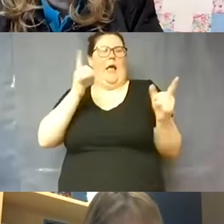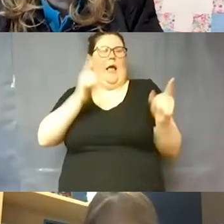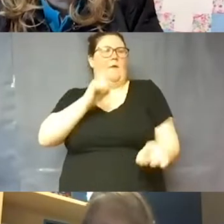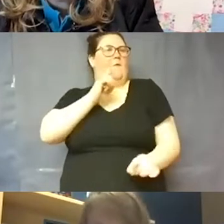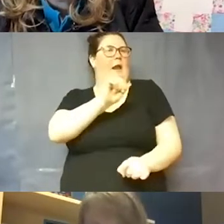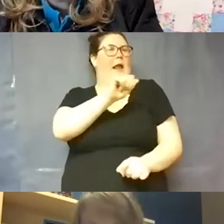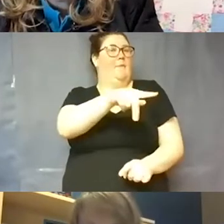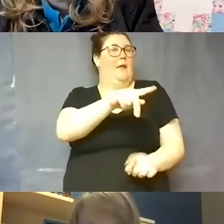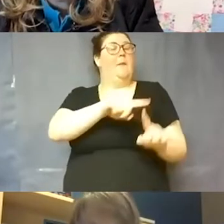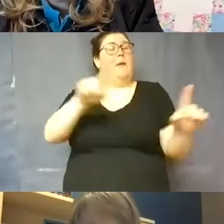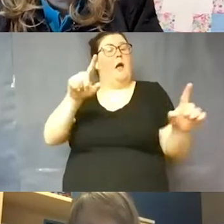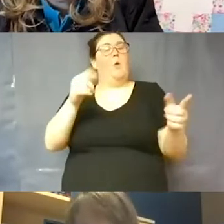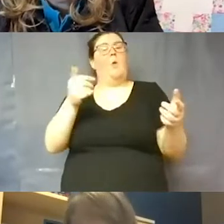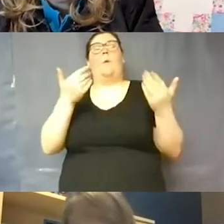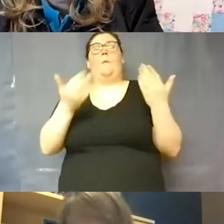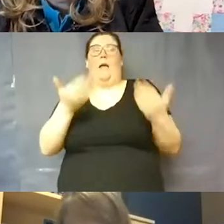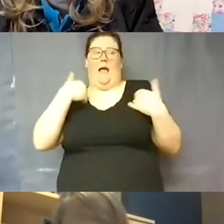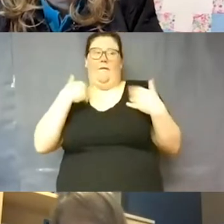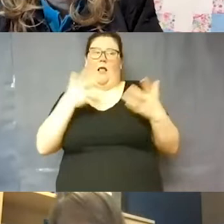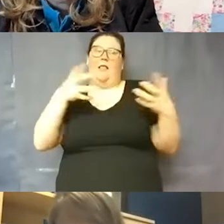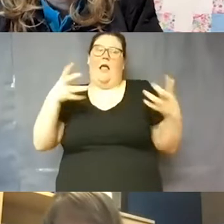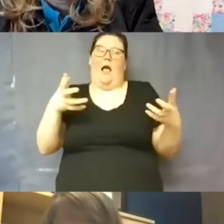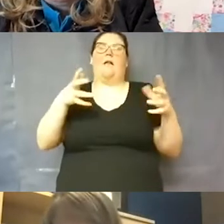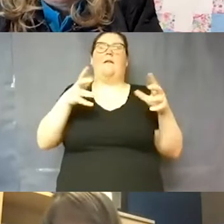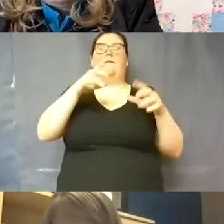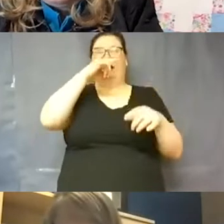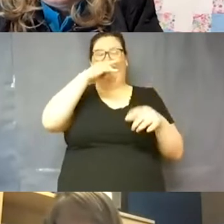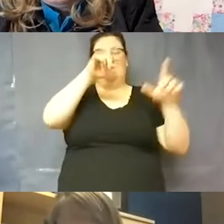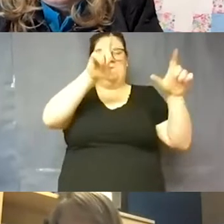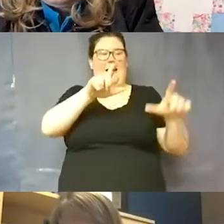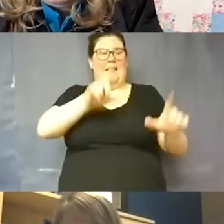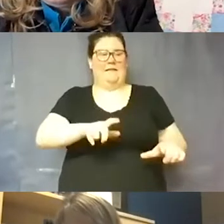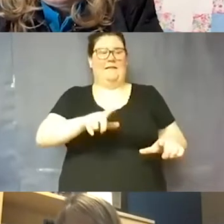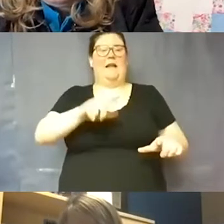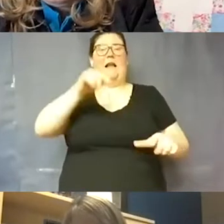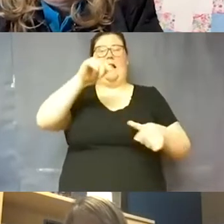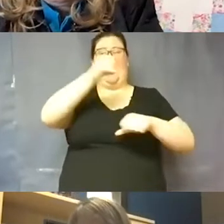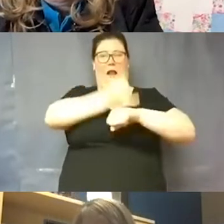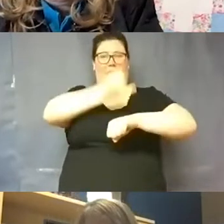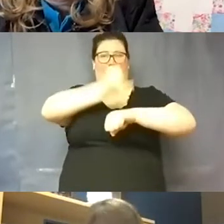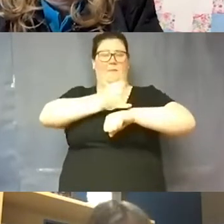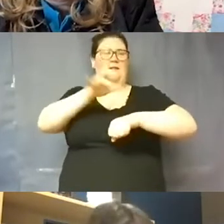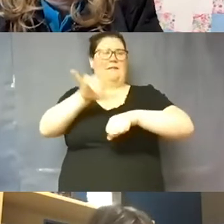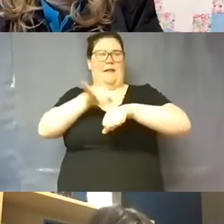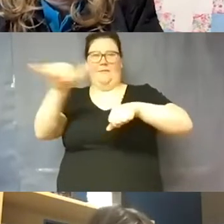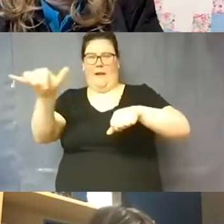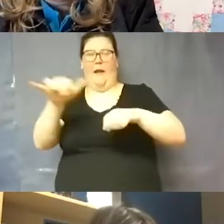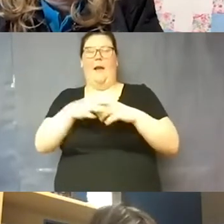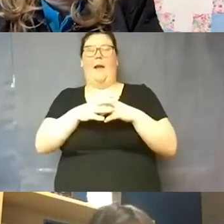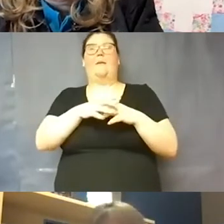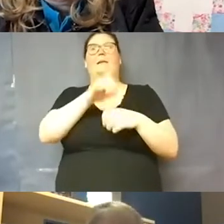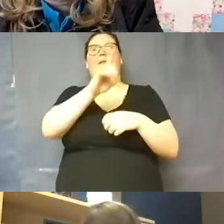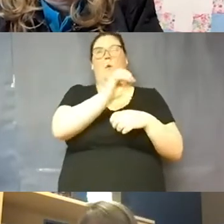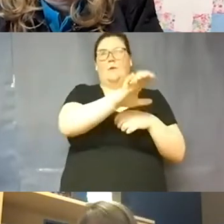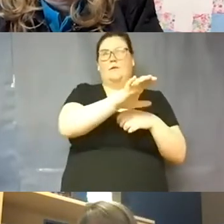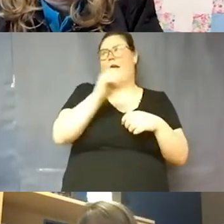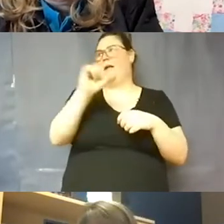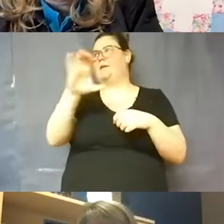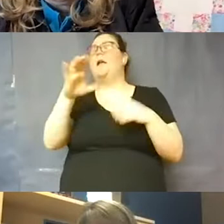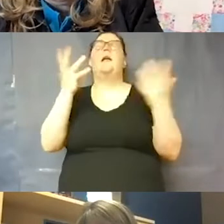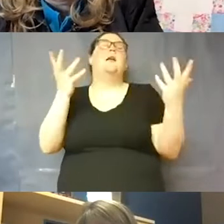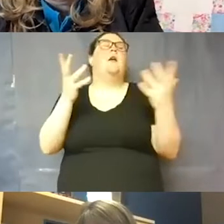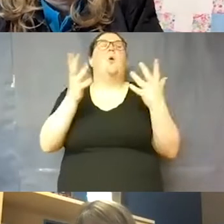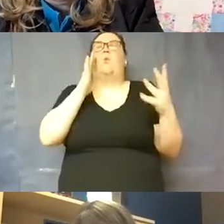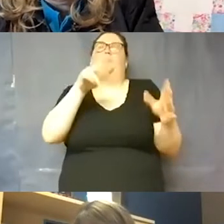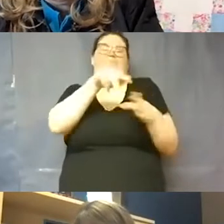we may have a great number of kids testing on the campus at the same time whether it's EOC or AP. And so we're navigating that